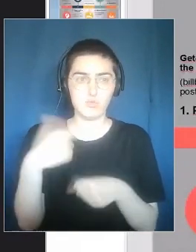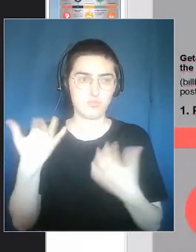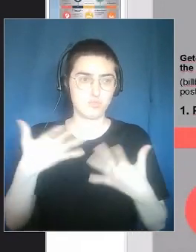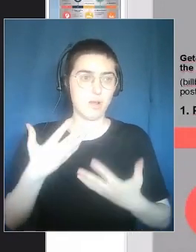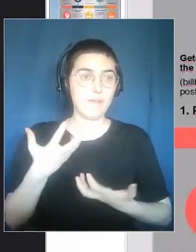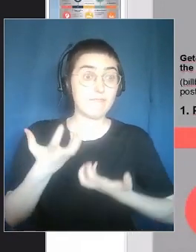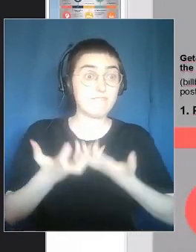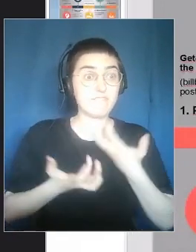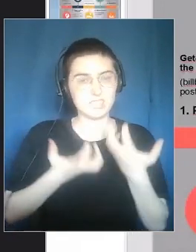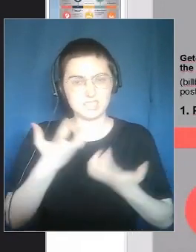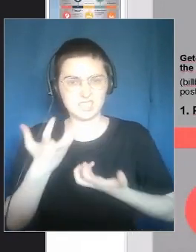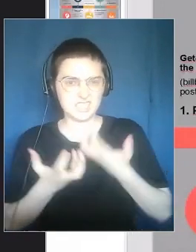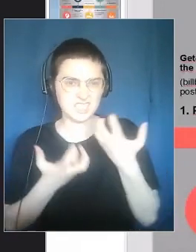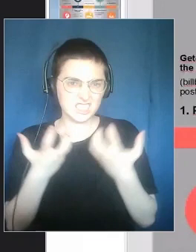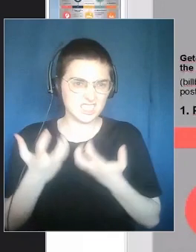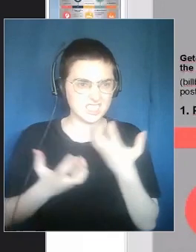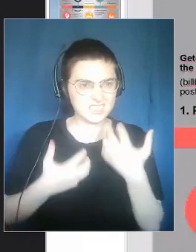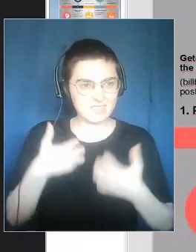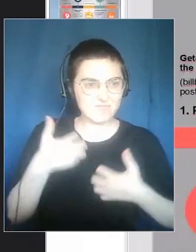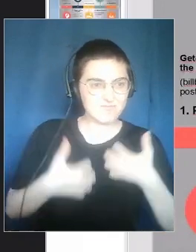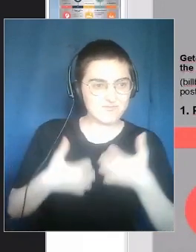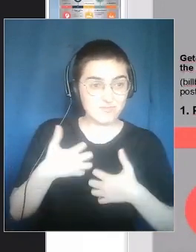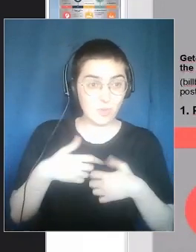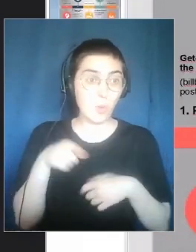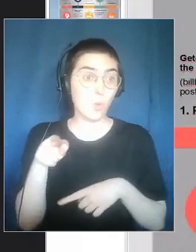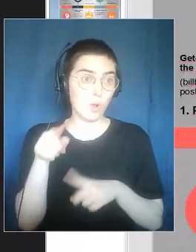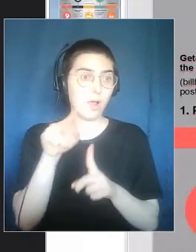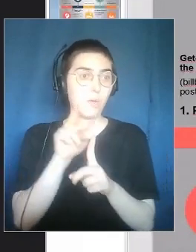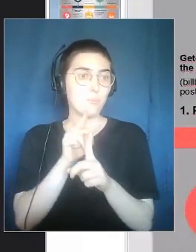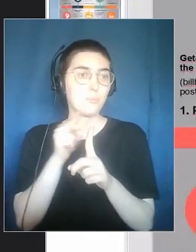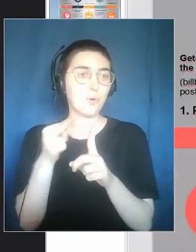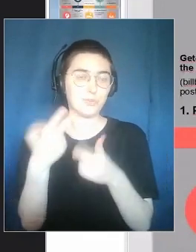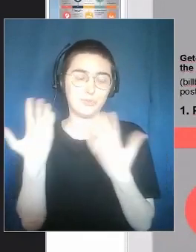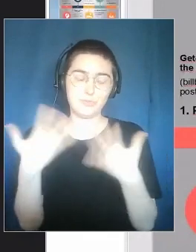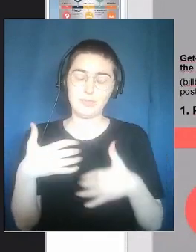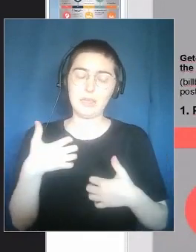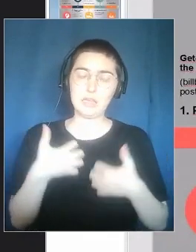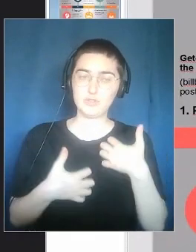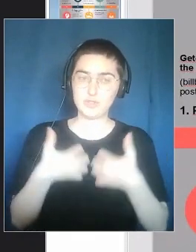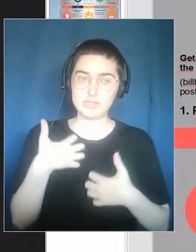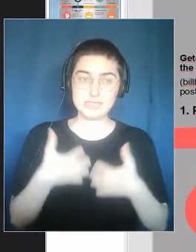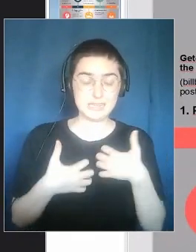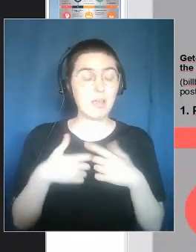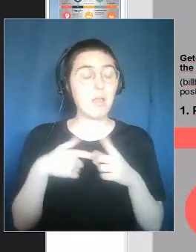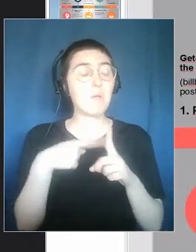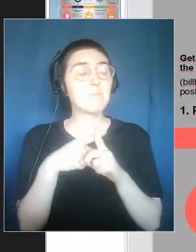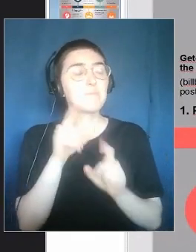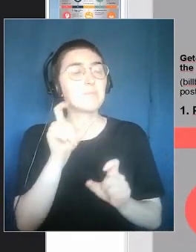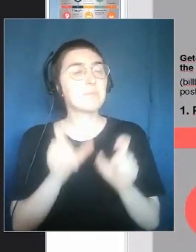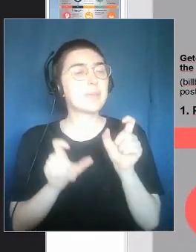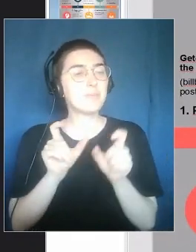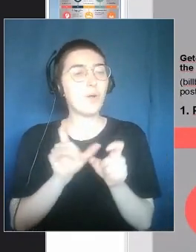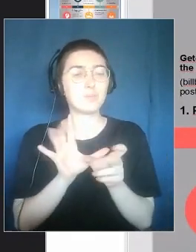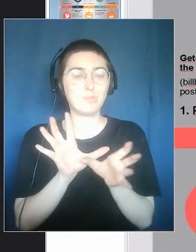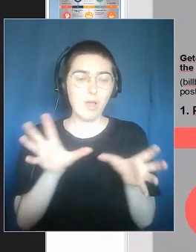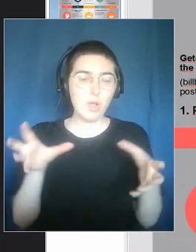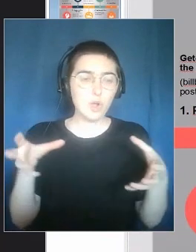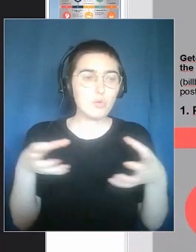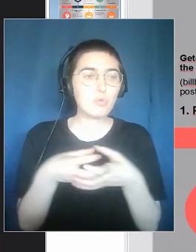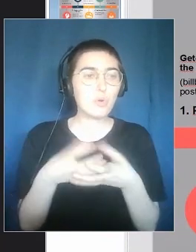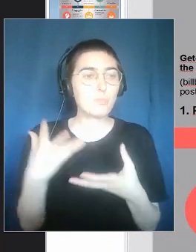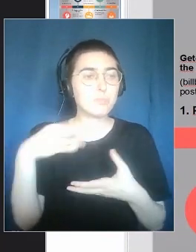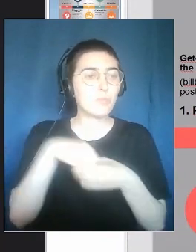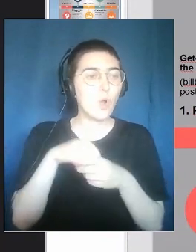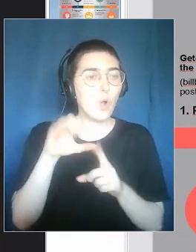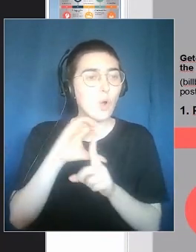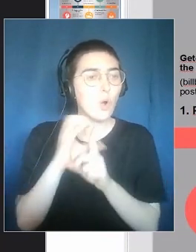assembly. And it was quite interesting to have them all together. There were people who are part of folklore